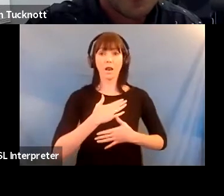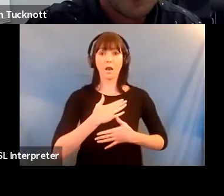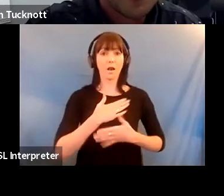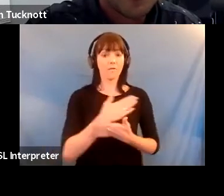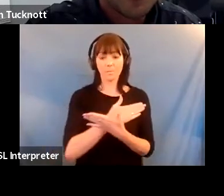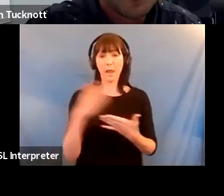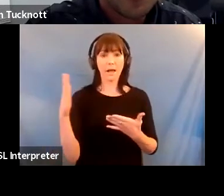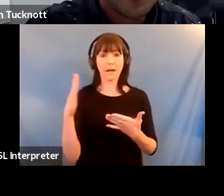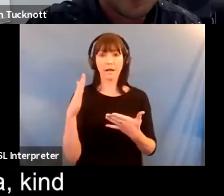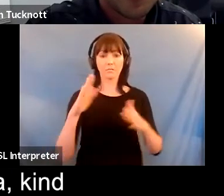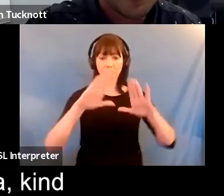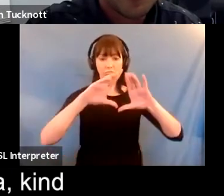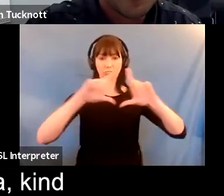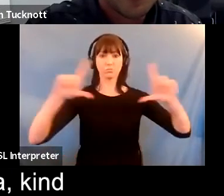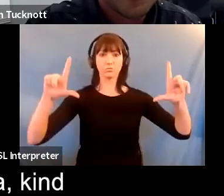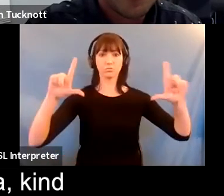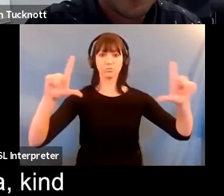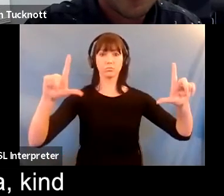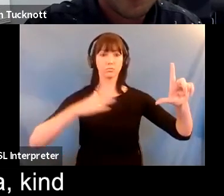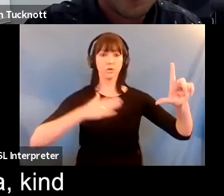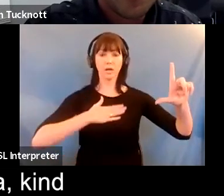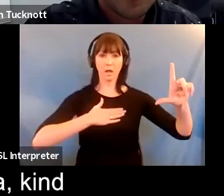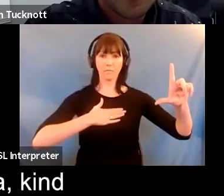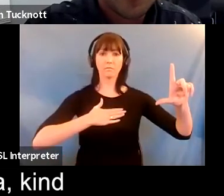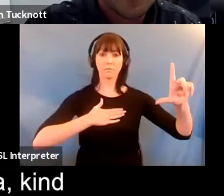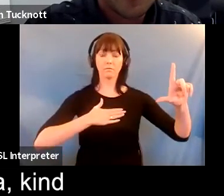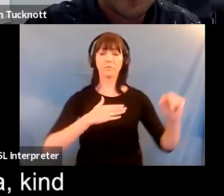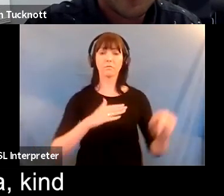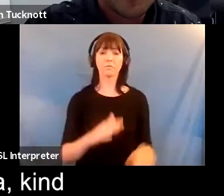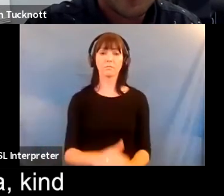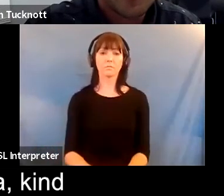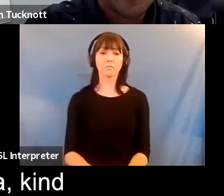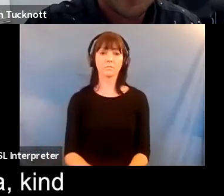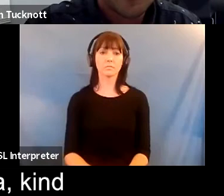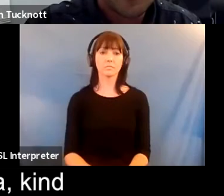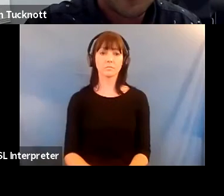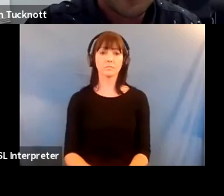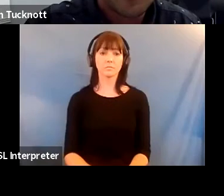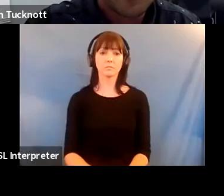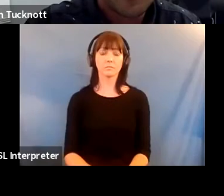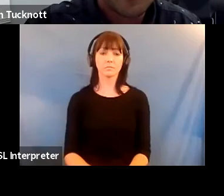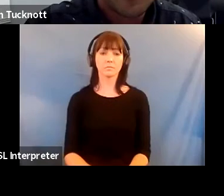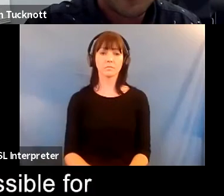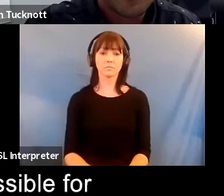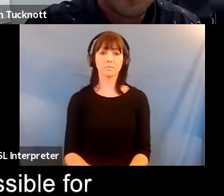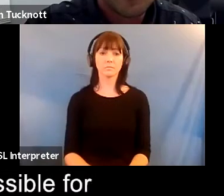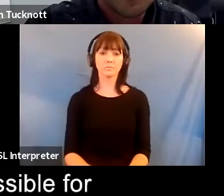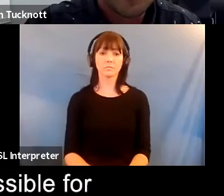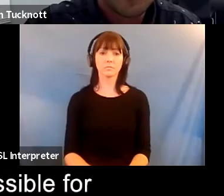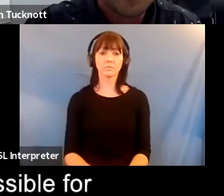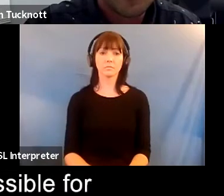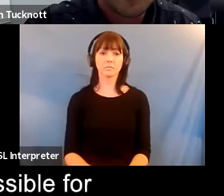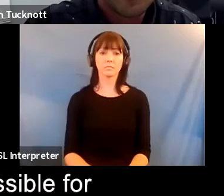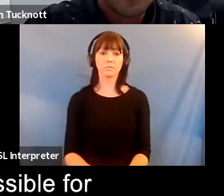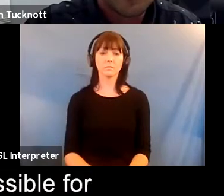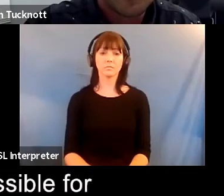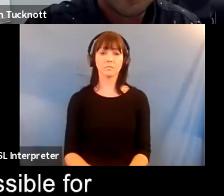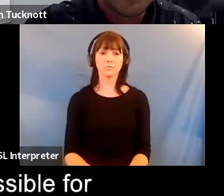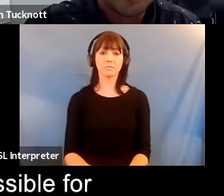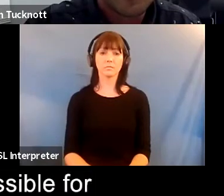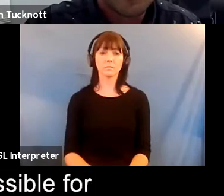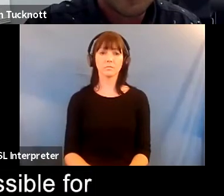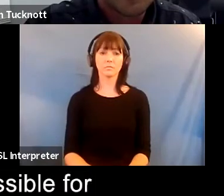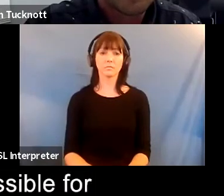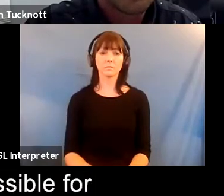um because i sort of suffer from a kind of more is not enough uh complaint uh